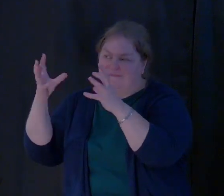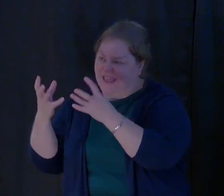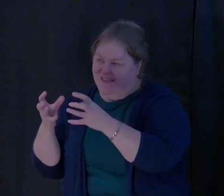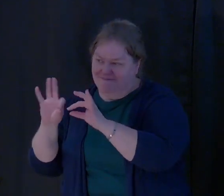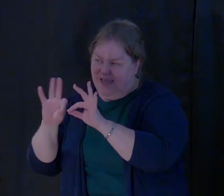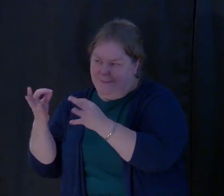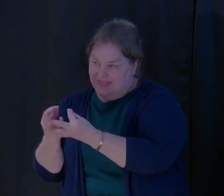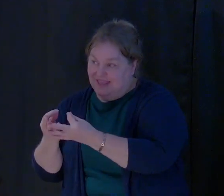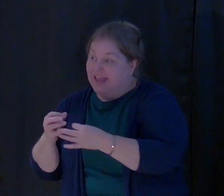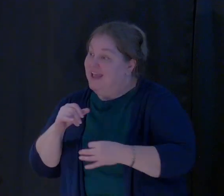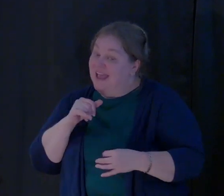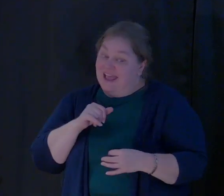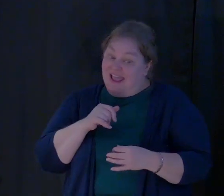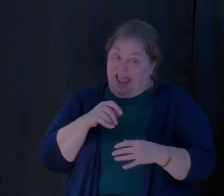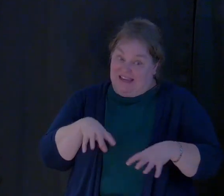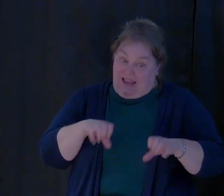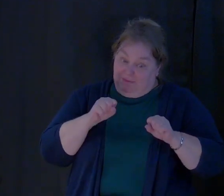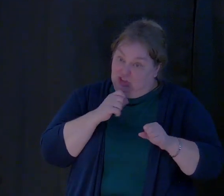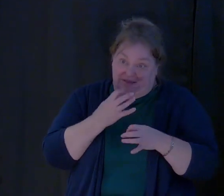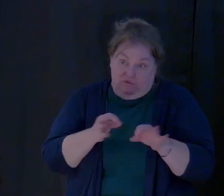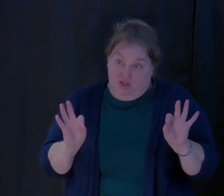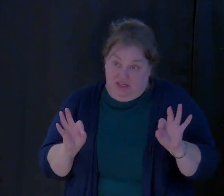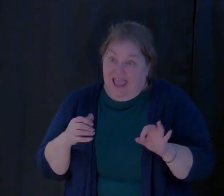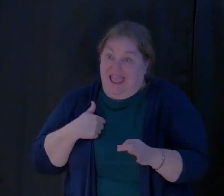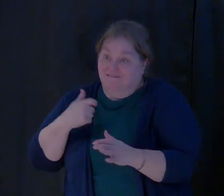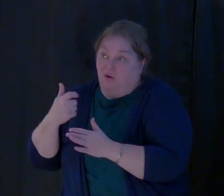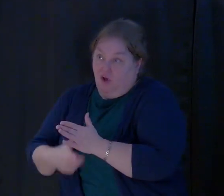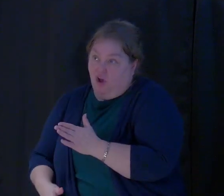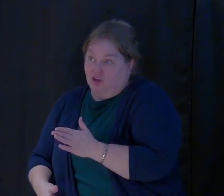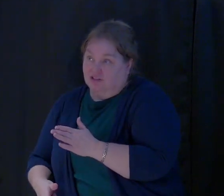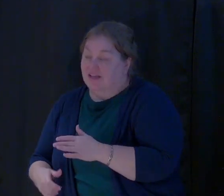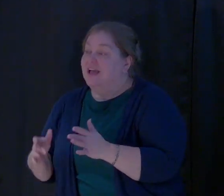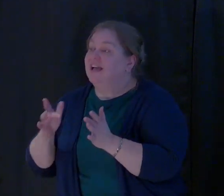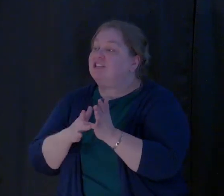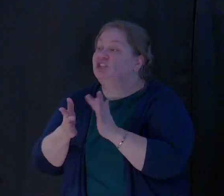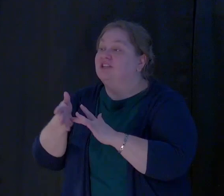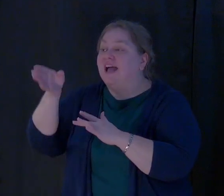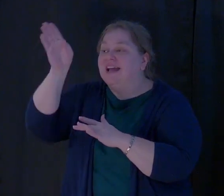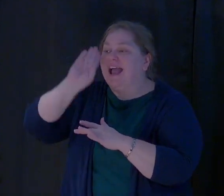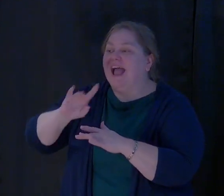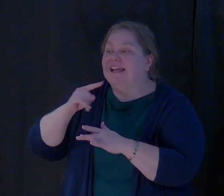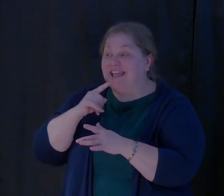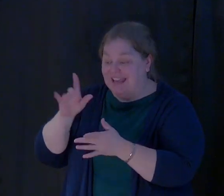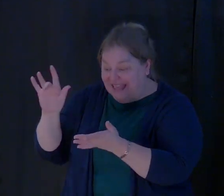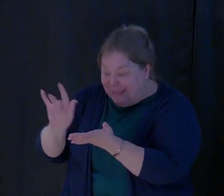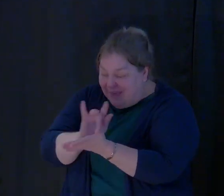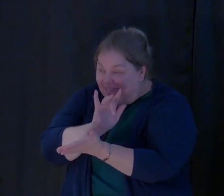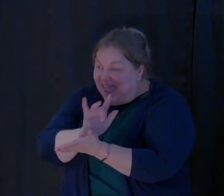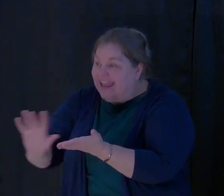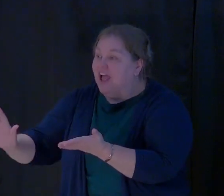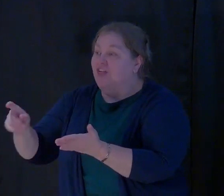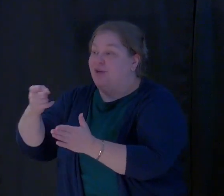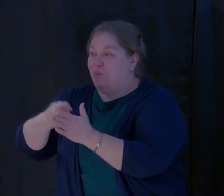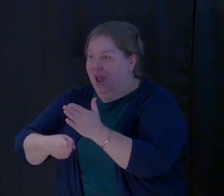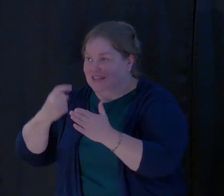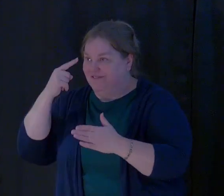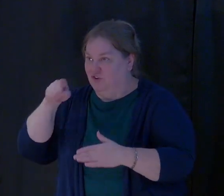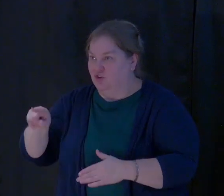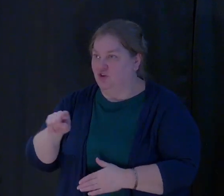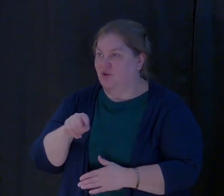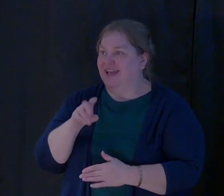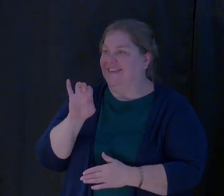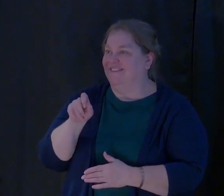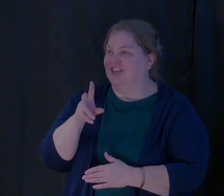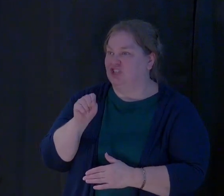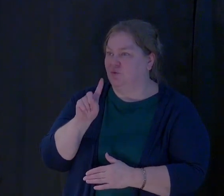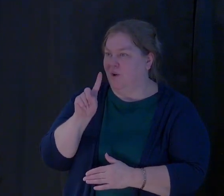a free thing. Adoption comes at the cost. Jesus, God says here that he paid the ultimate price for us in Ephesians 1, 6, and